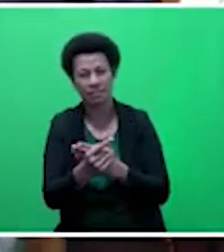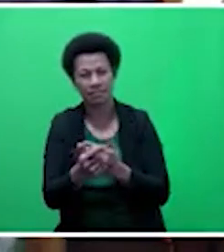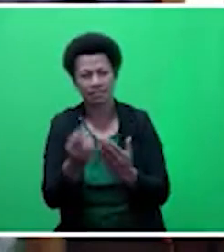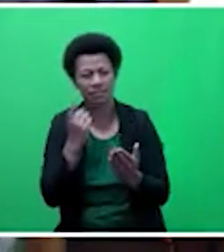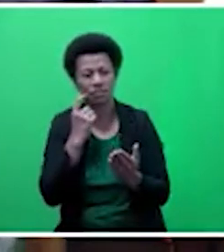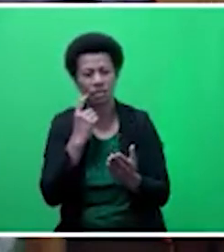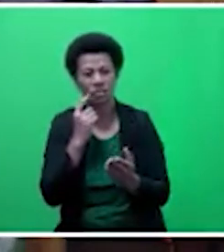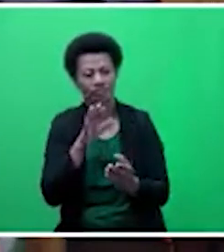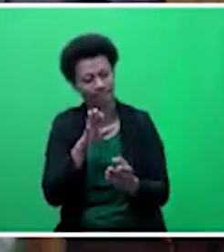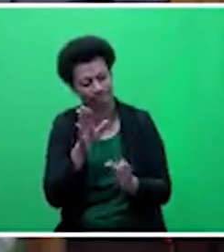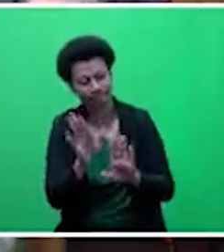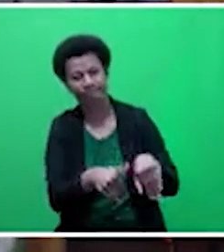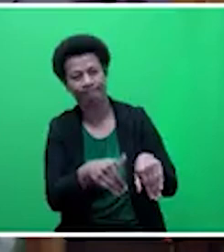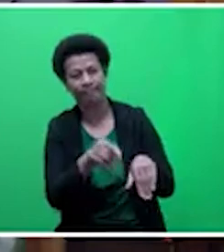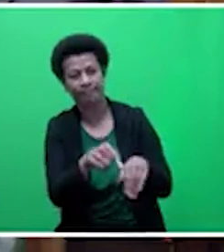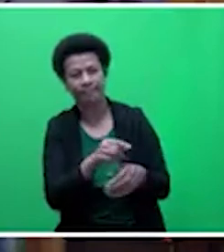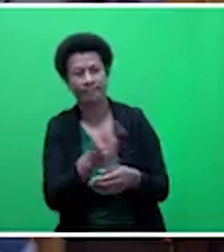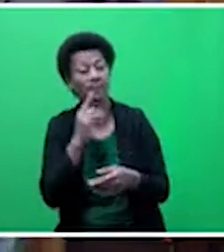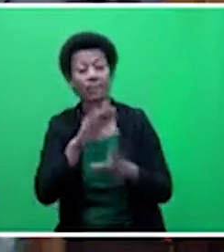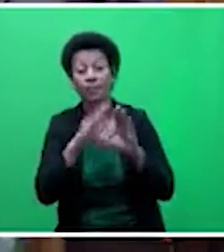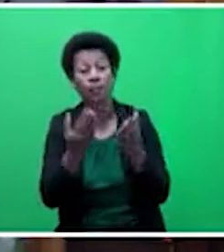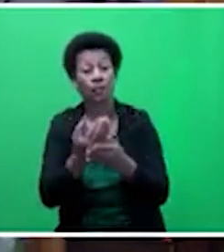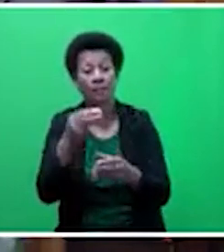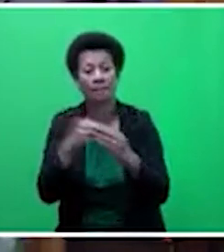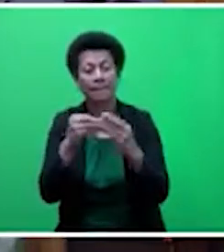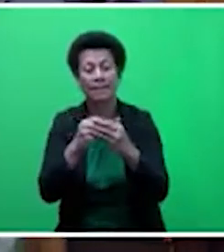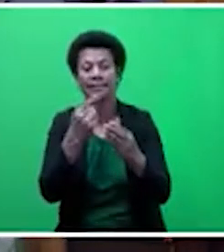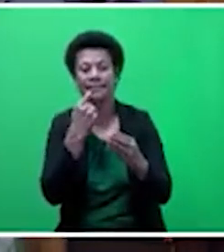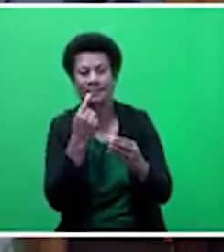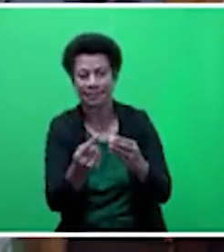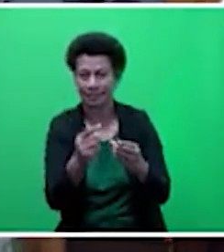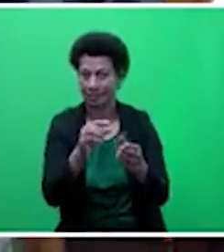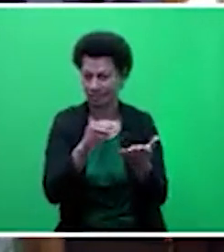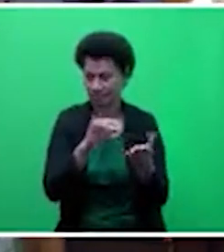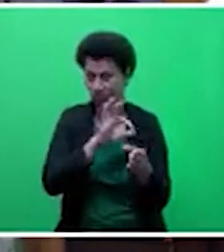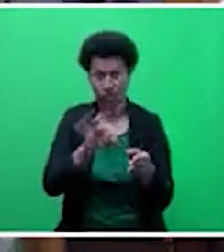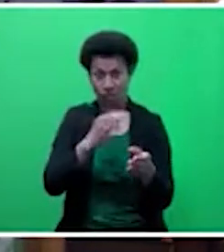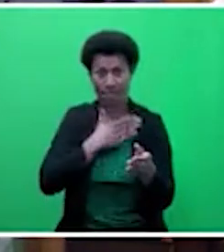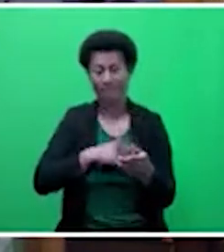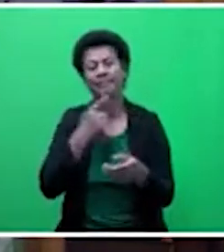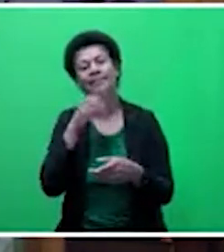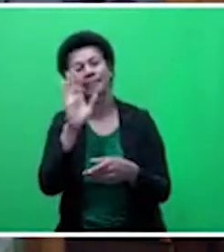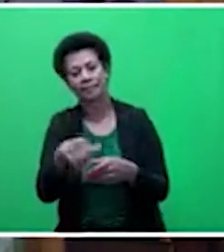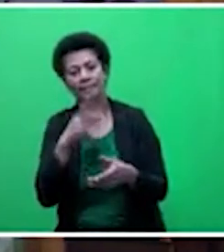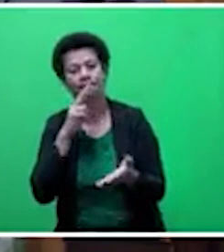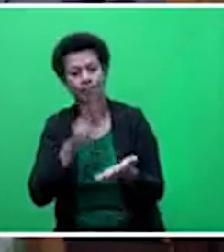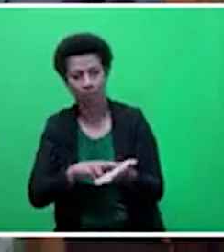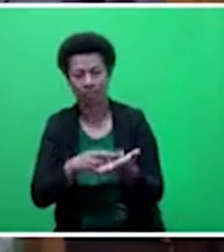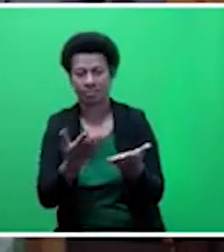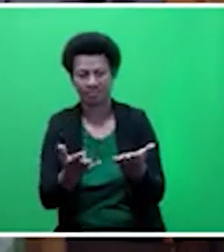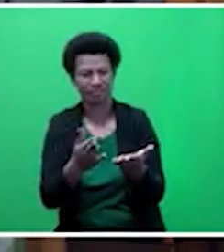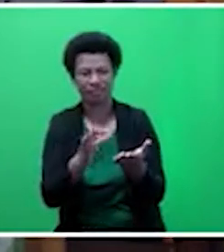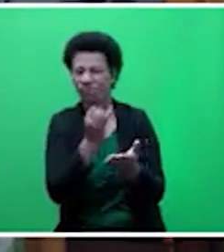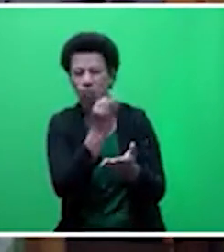When the World Bank puts out a report, it does not like it, oh, World Bank is not independent. When the RBF puts out a report, oh, RBF is not